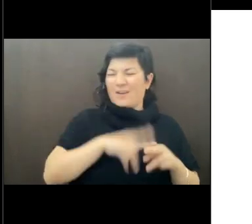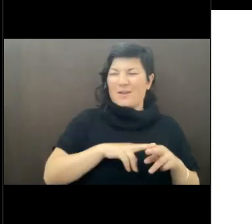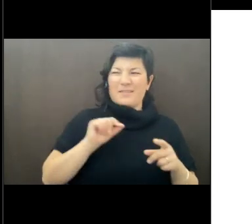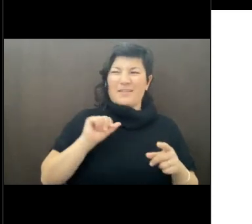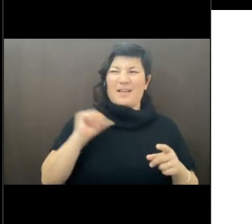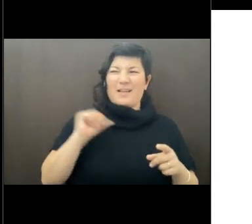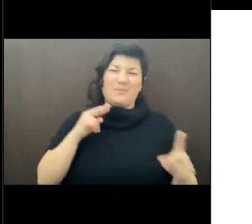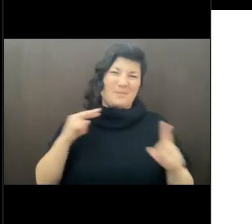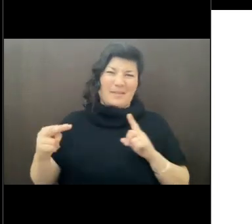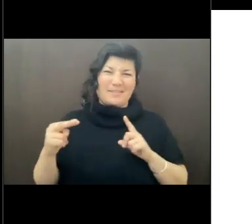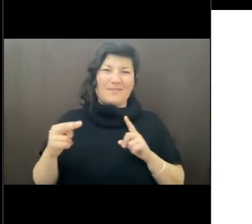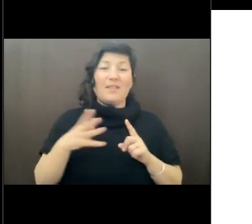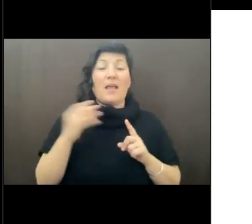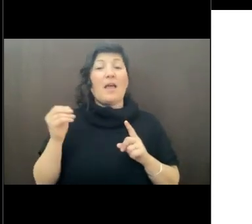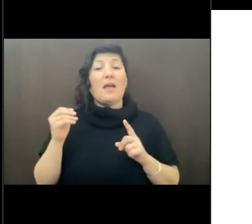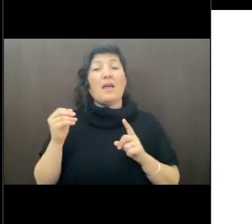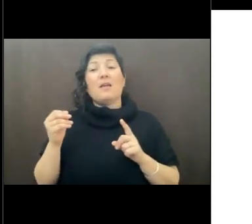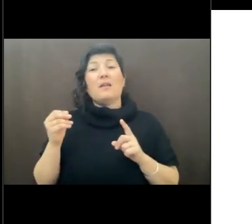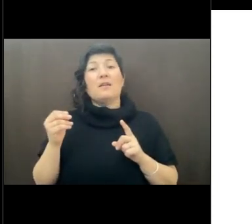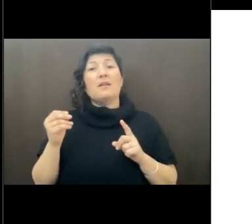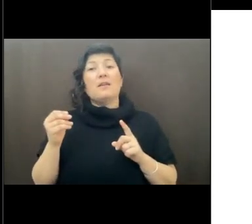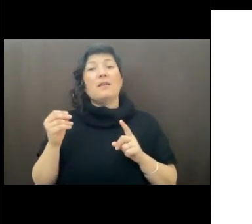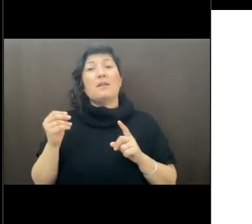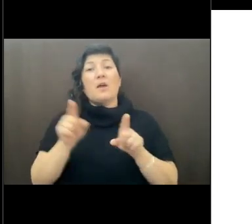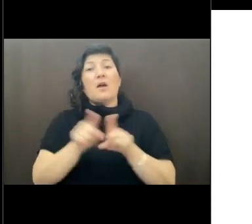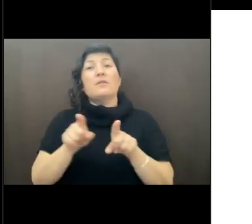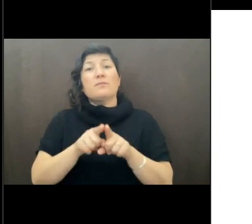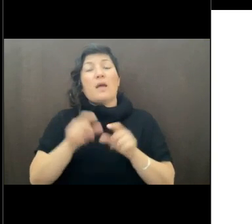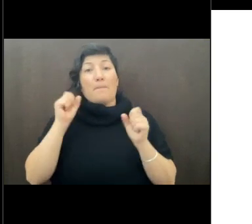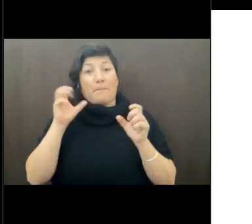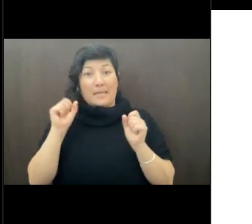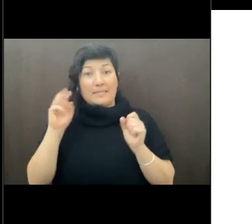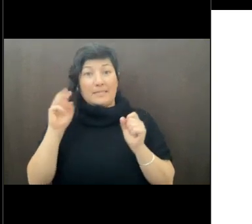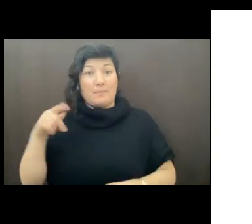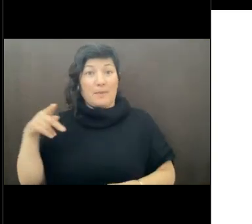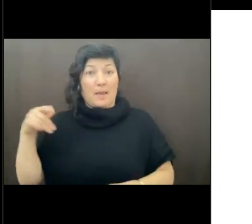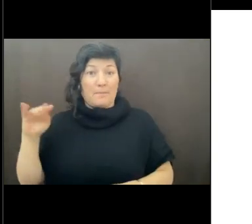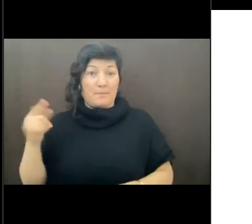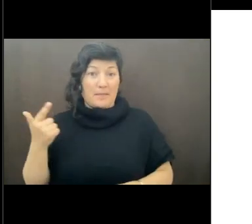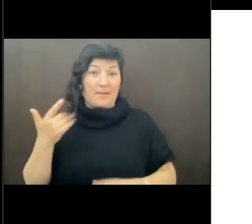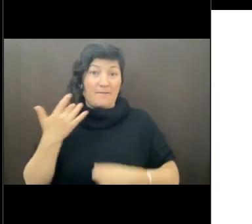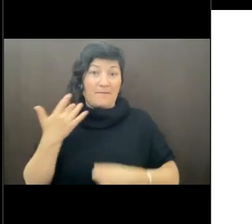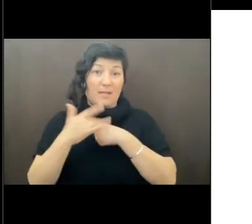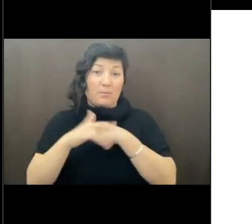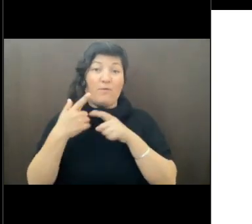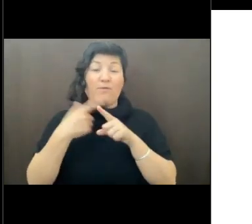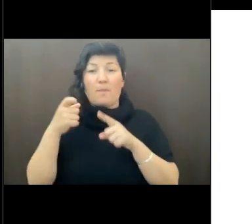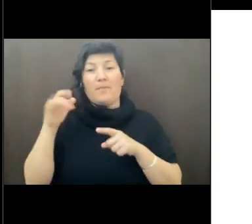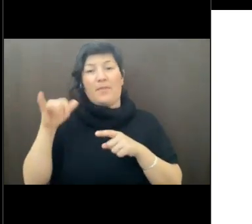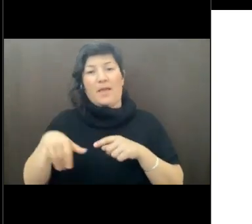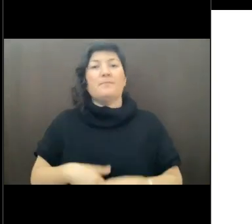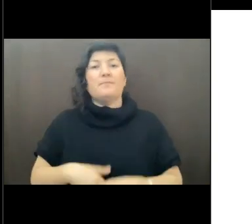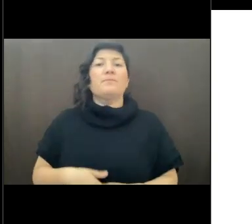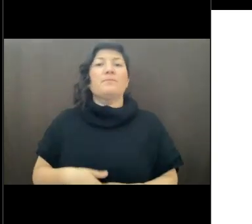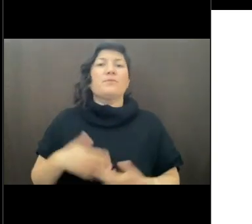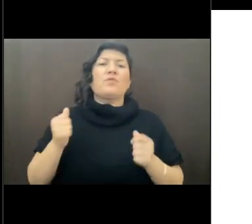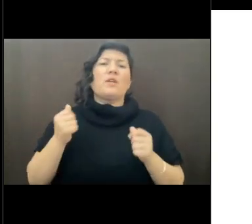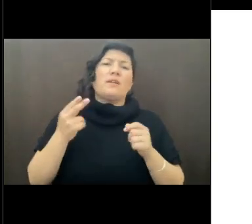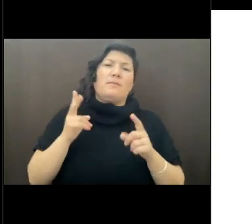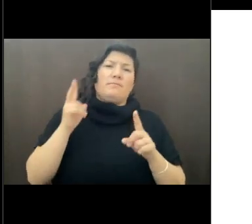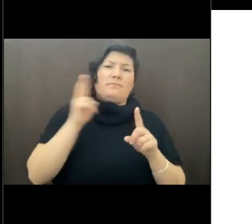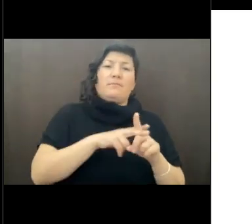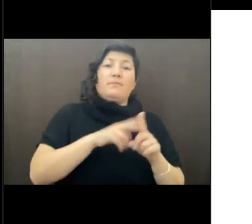the Logosy data is awesome. It's some really amazing mapping. So let's see if we can go ahead and use this in some of our work.